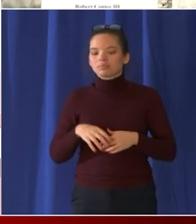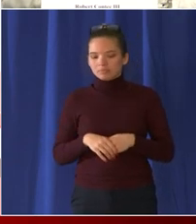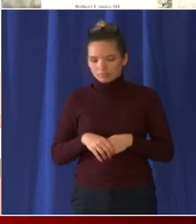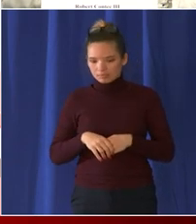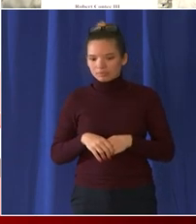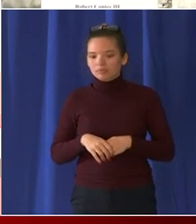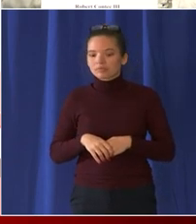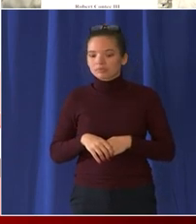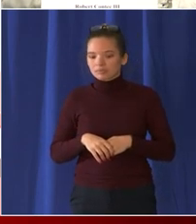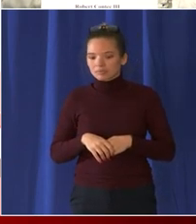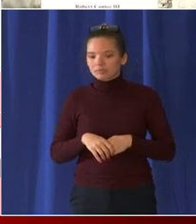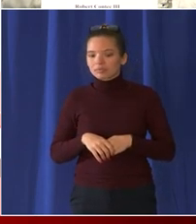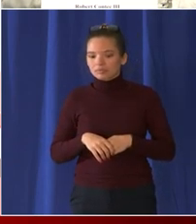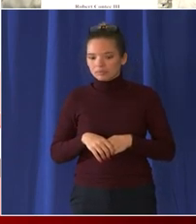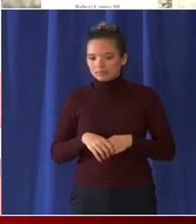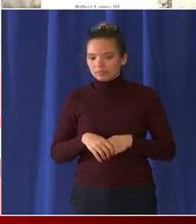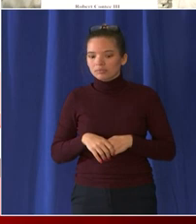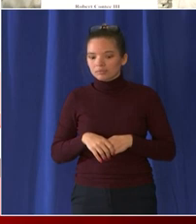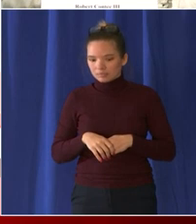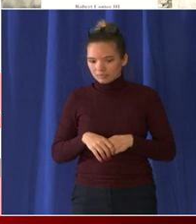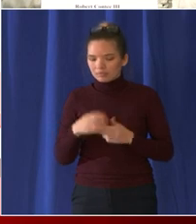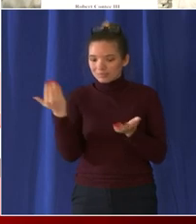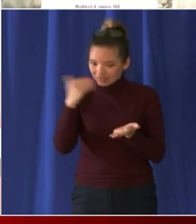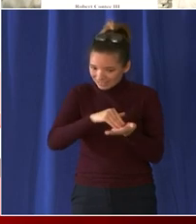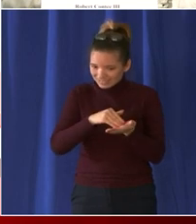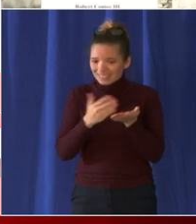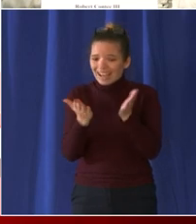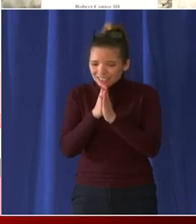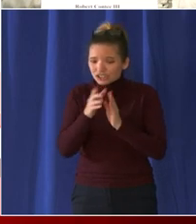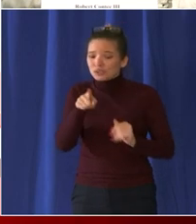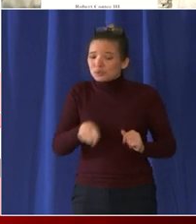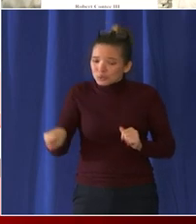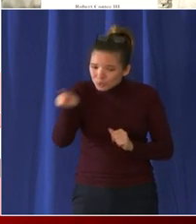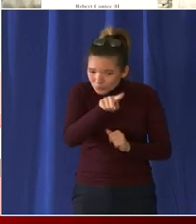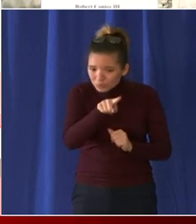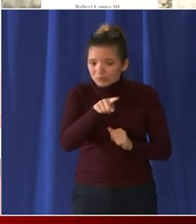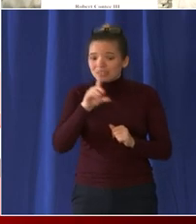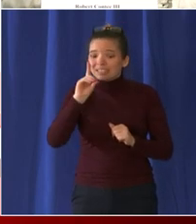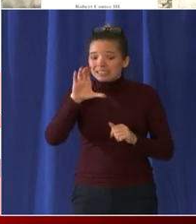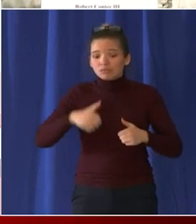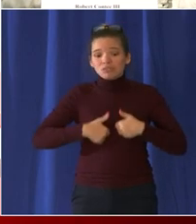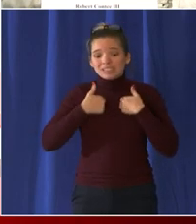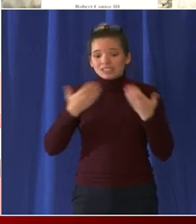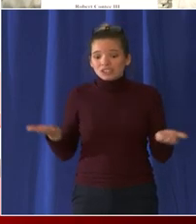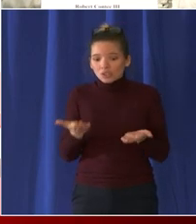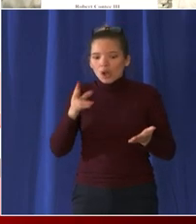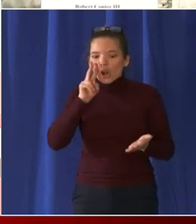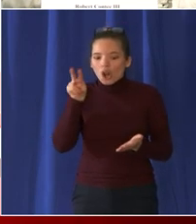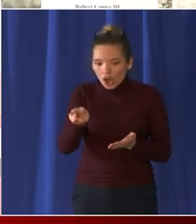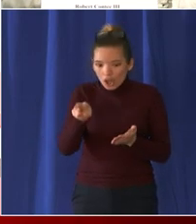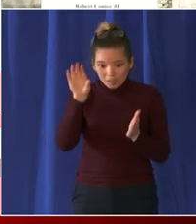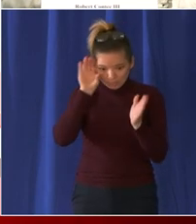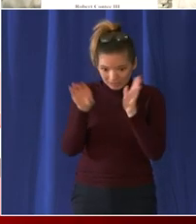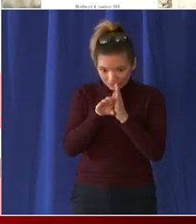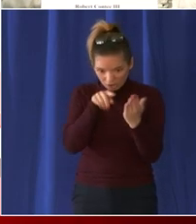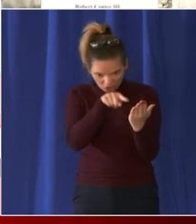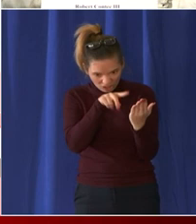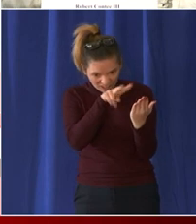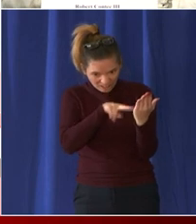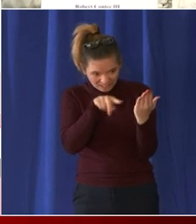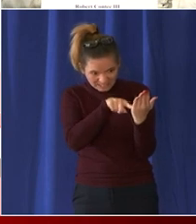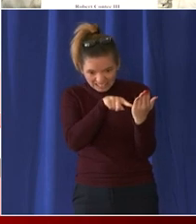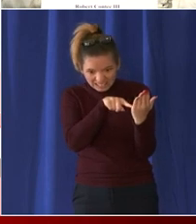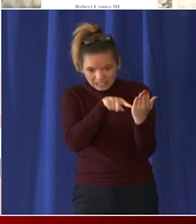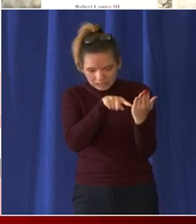responsible for the insurrection so i would ask again that residents take a look at this uh tweet it uh put it on your